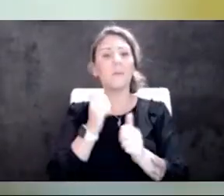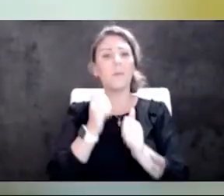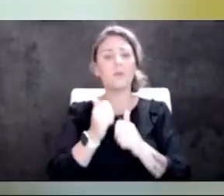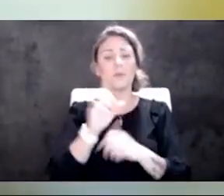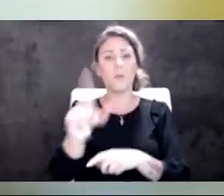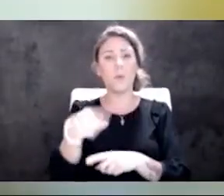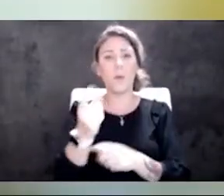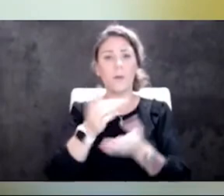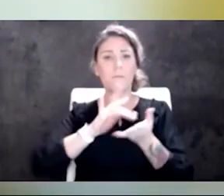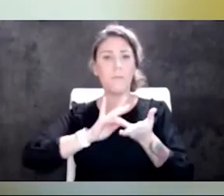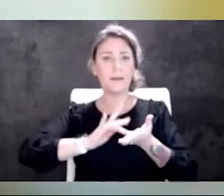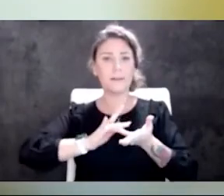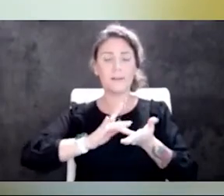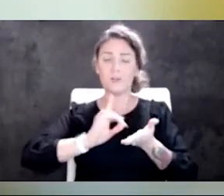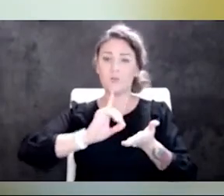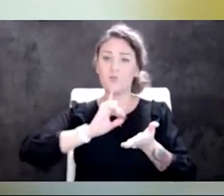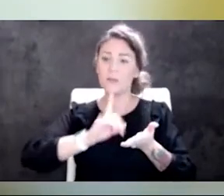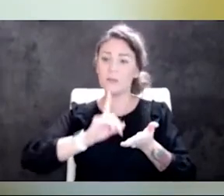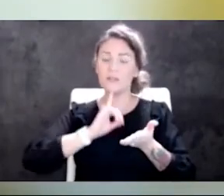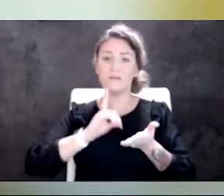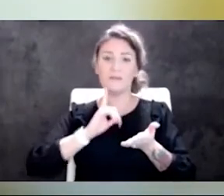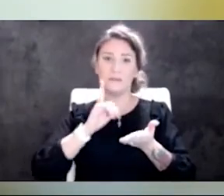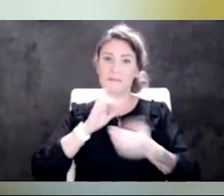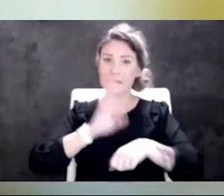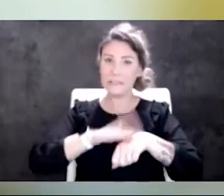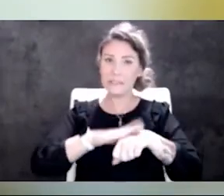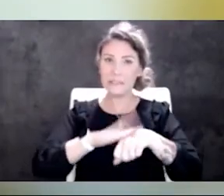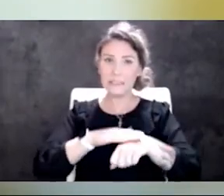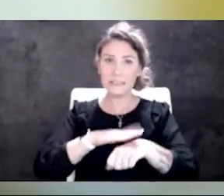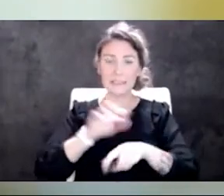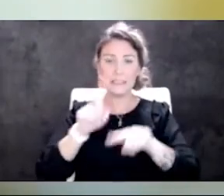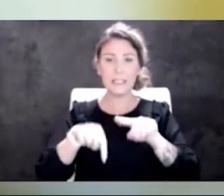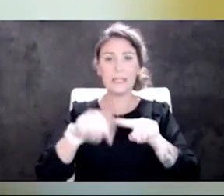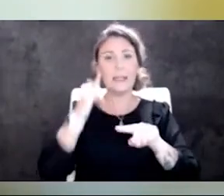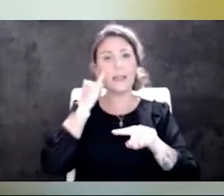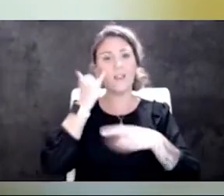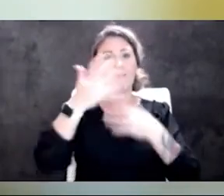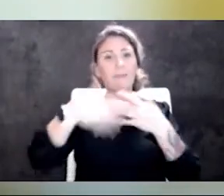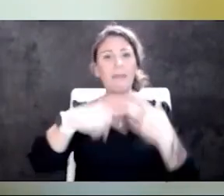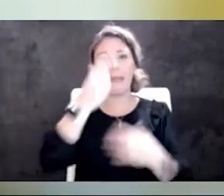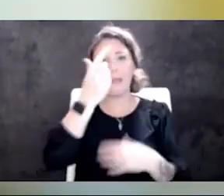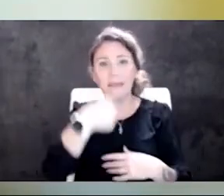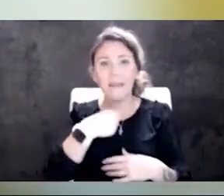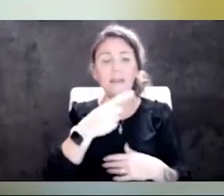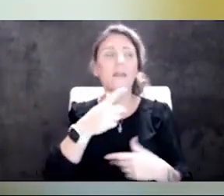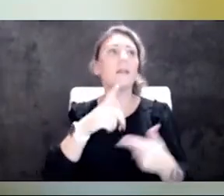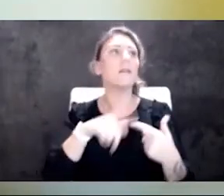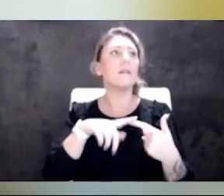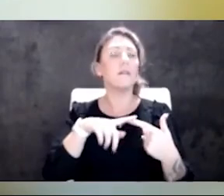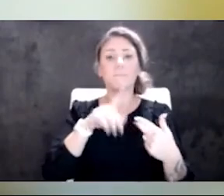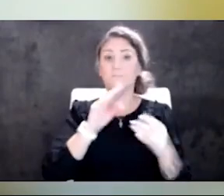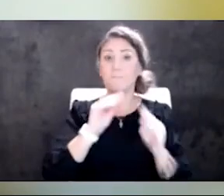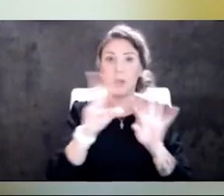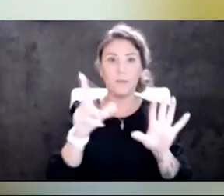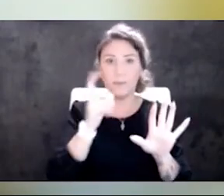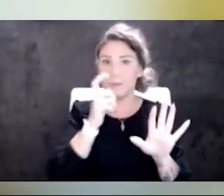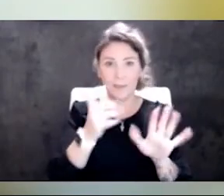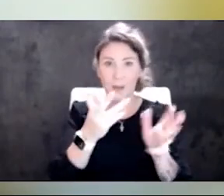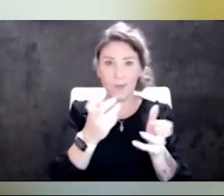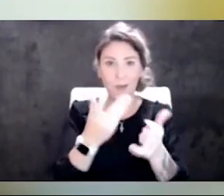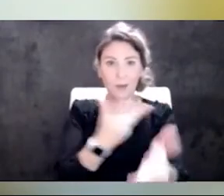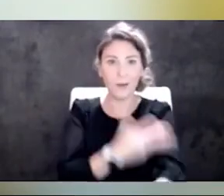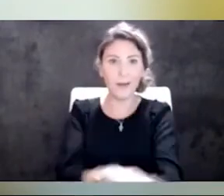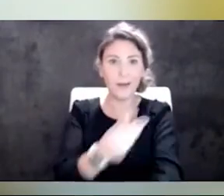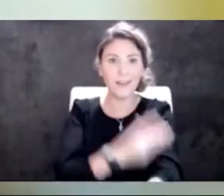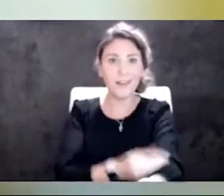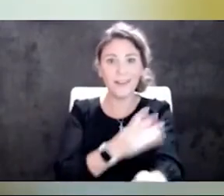medications that are, uh, big red flags for us are if you're on a blood, uh, blood thinner, obviously we don't want you to, uh, come in and donate